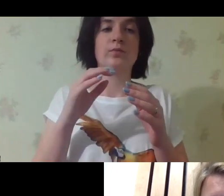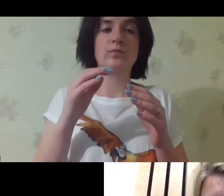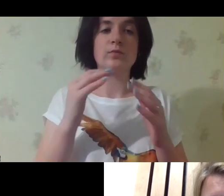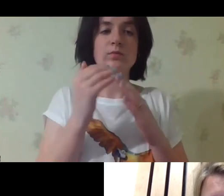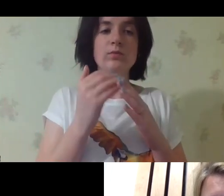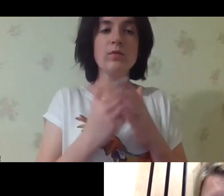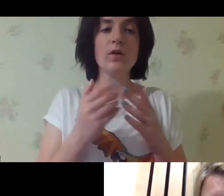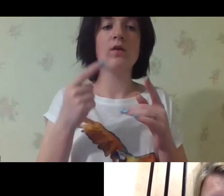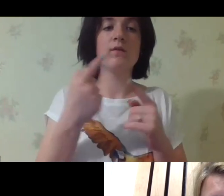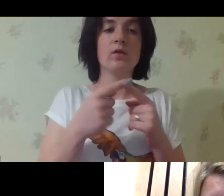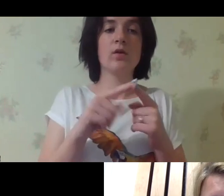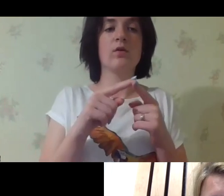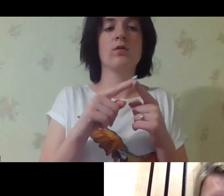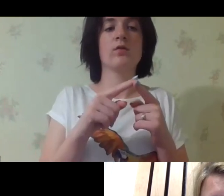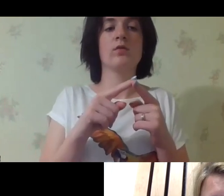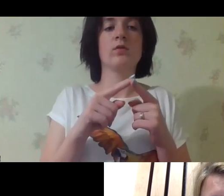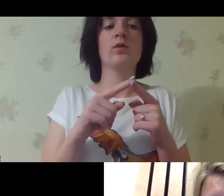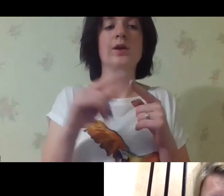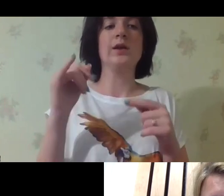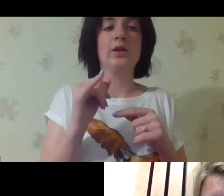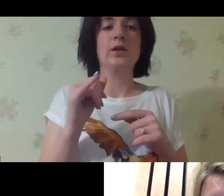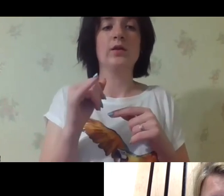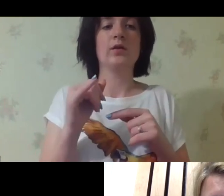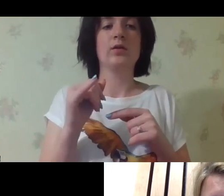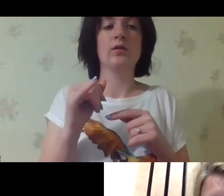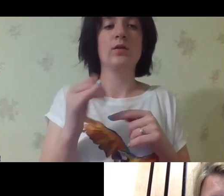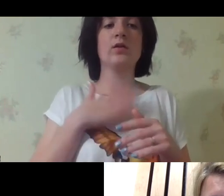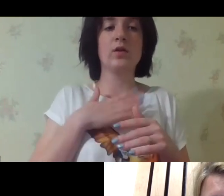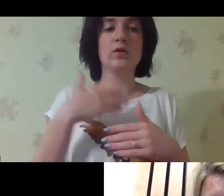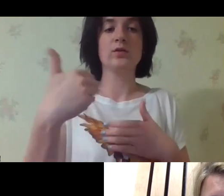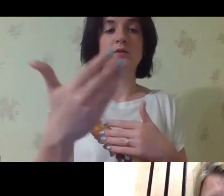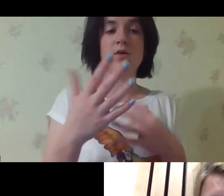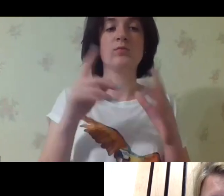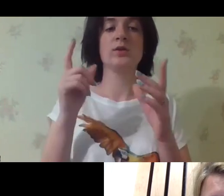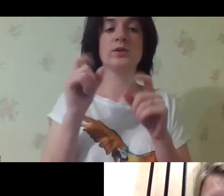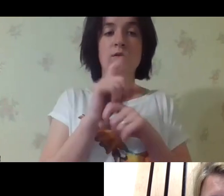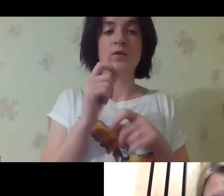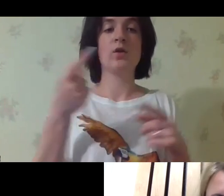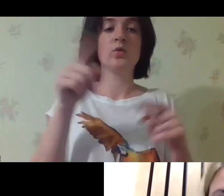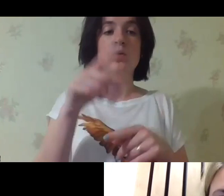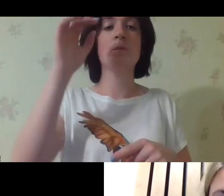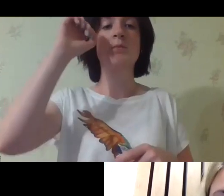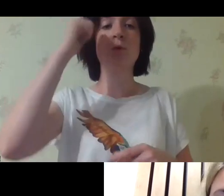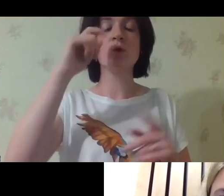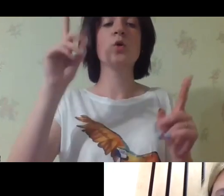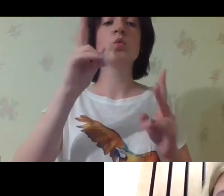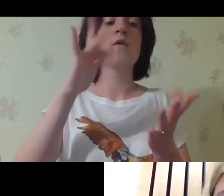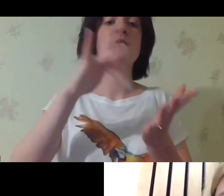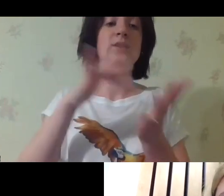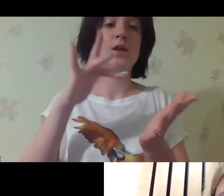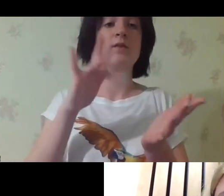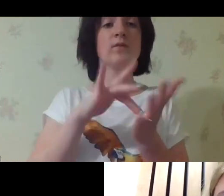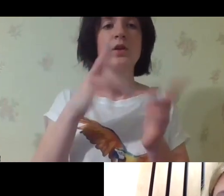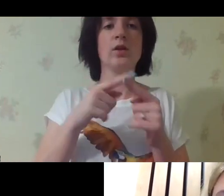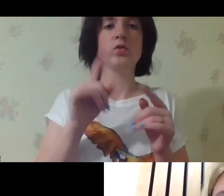to tackle. It's a complicated topic. It's multilayered topic. It's potentially corrupt. And our task is